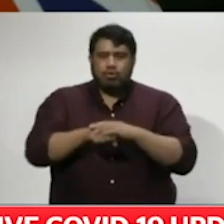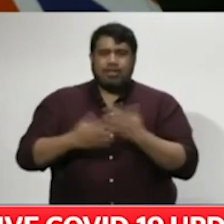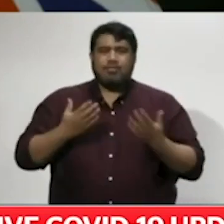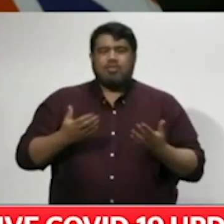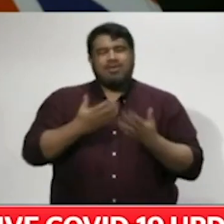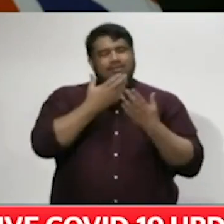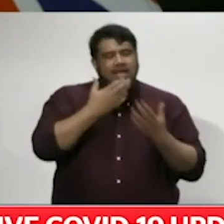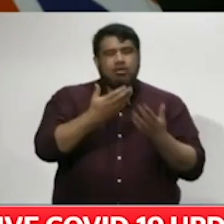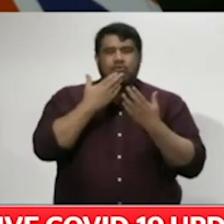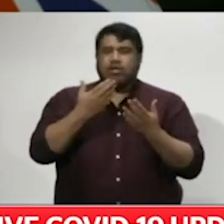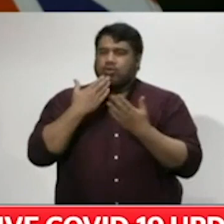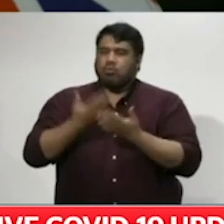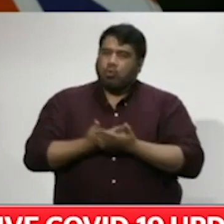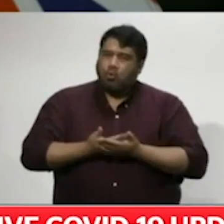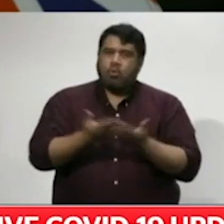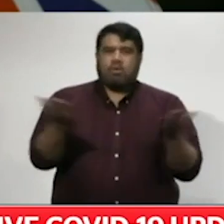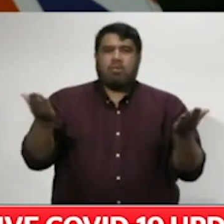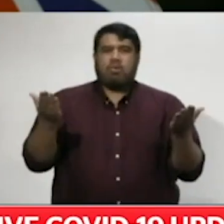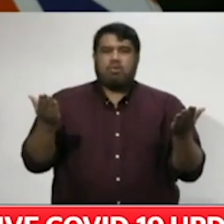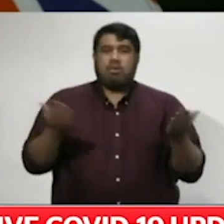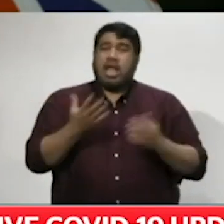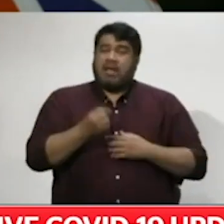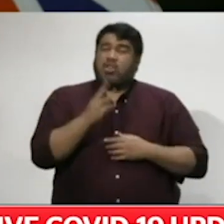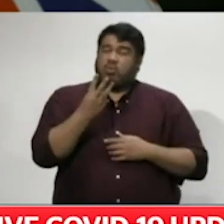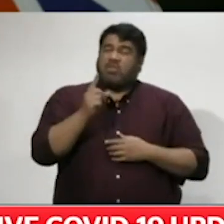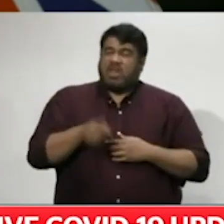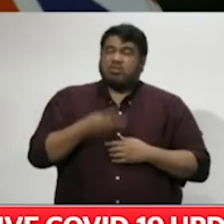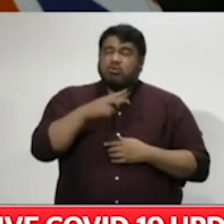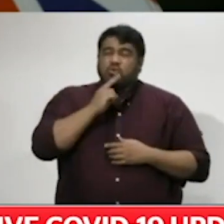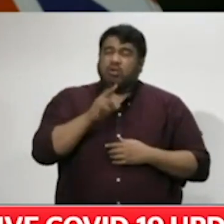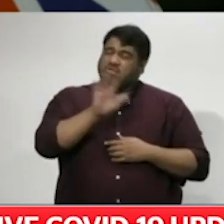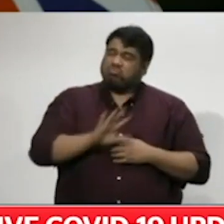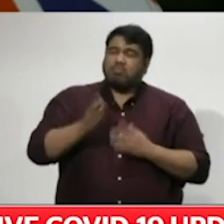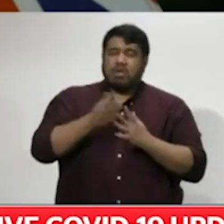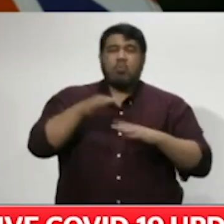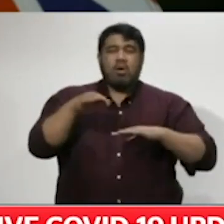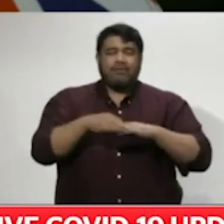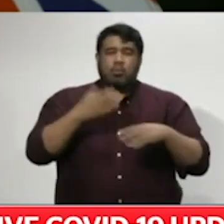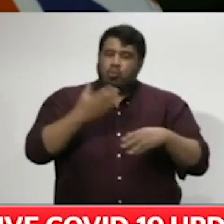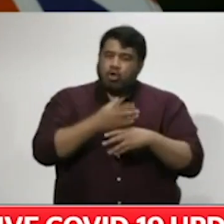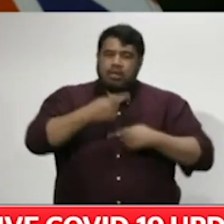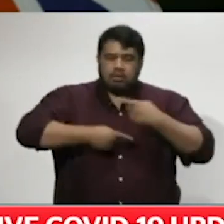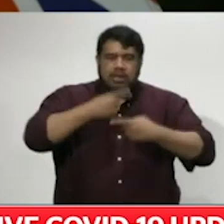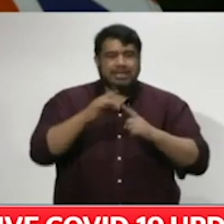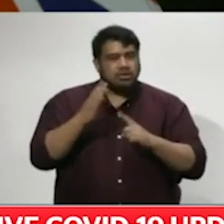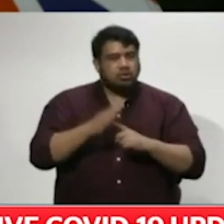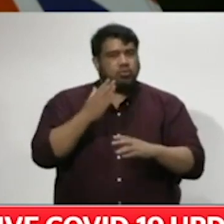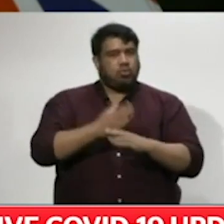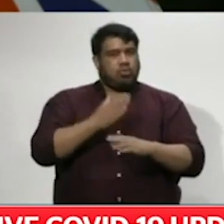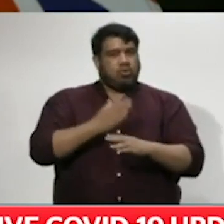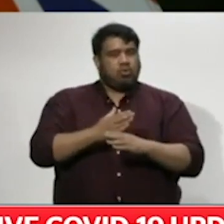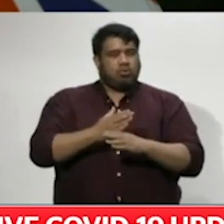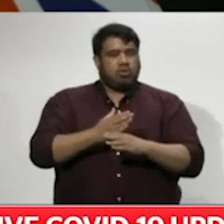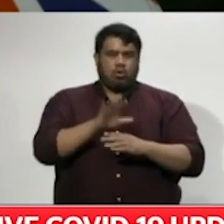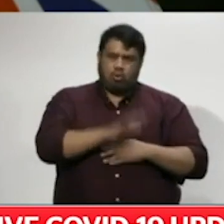Okoutou. There are about 3,200 of these essential frontline workers and they undertake important